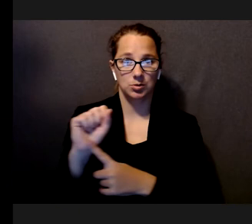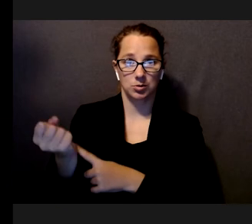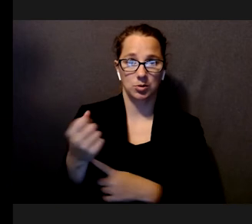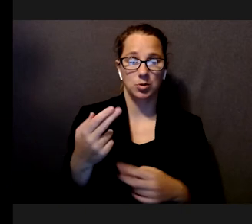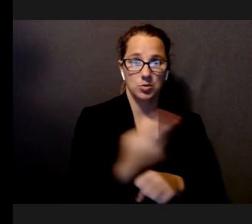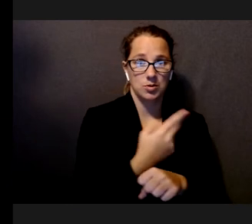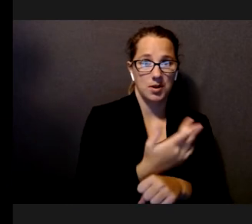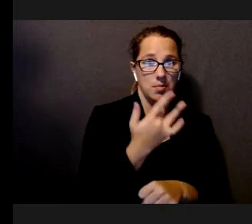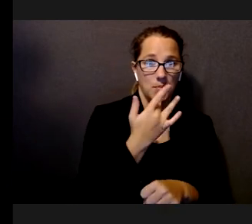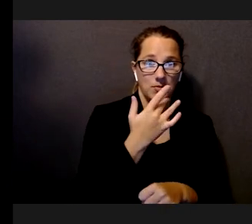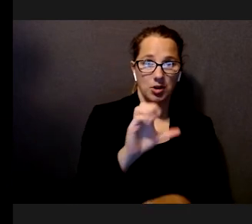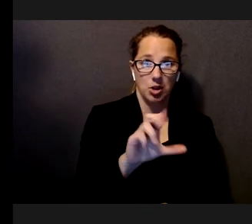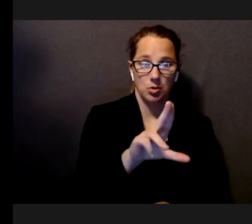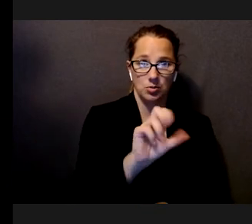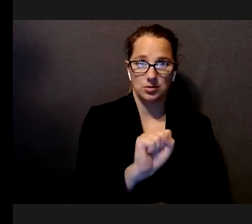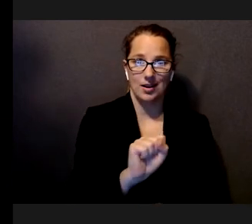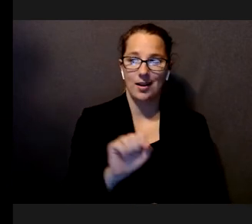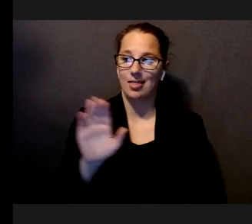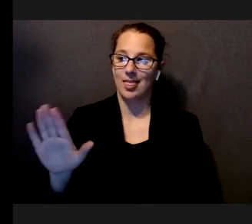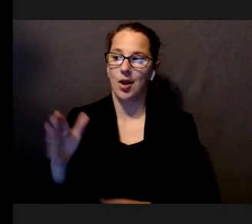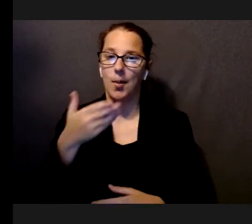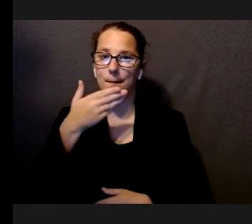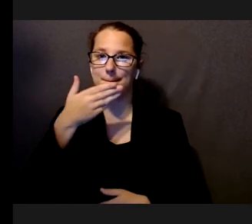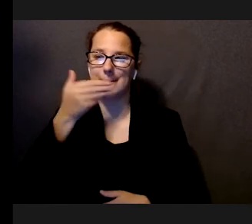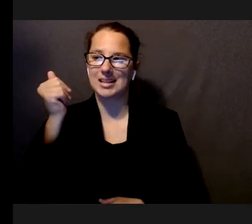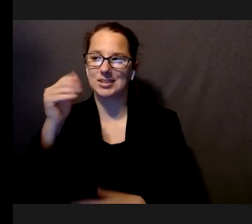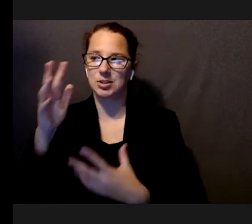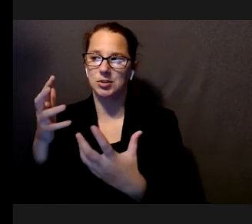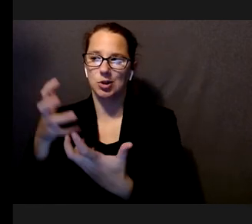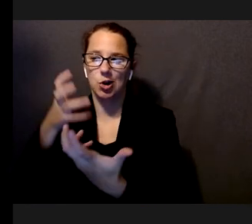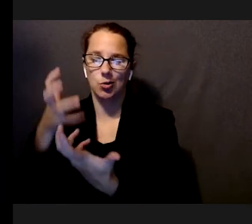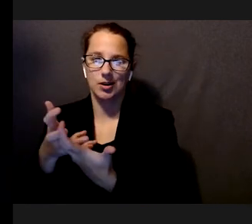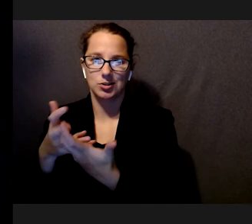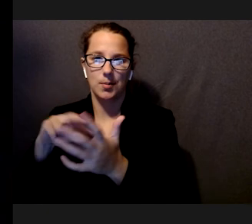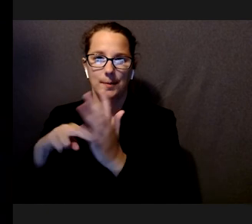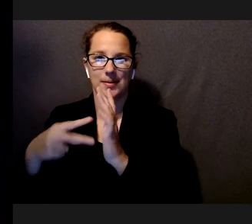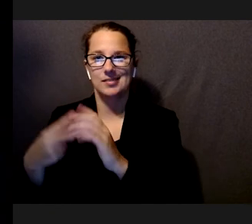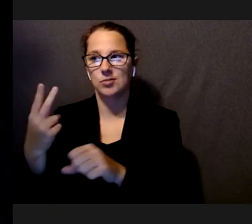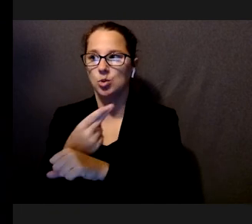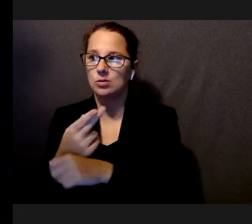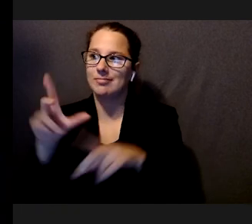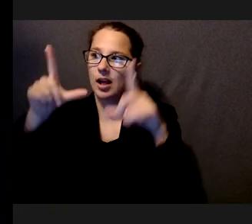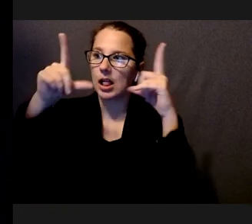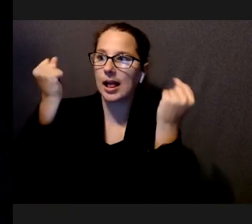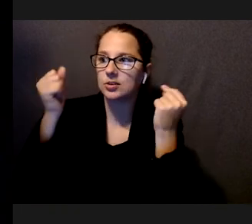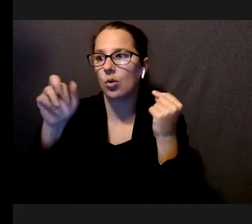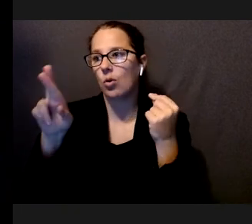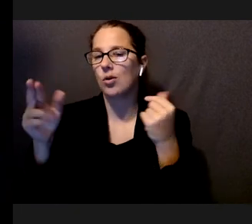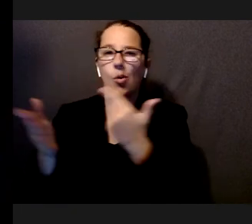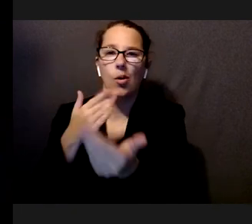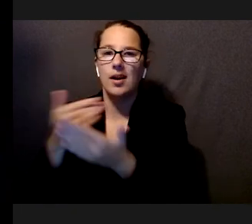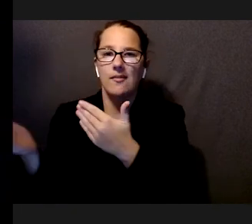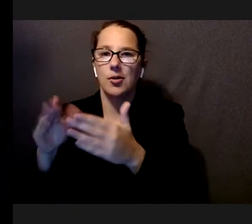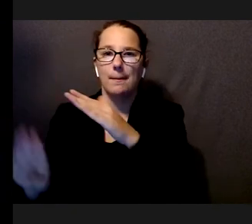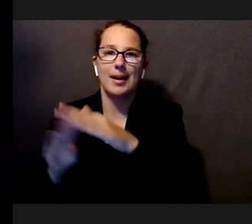and their best correction. So, that means using glasses or whatever